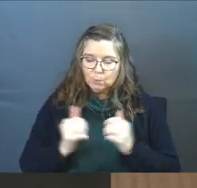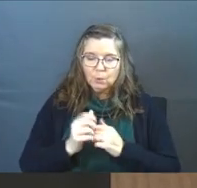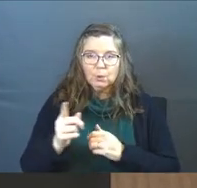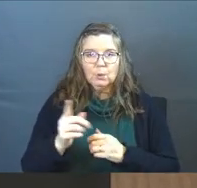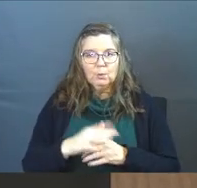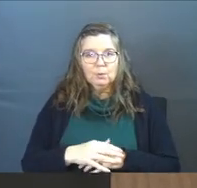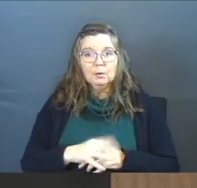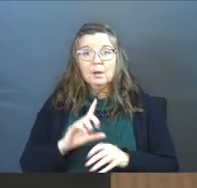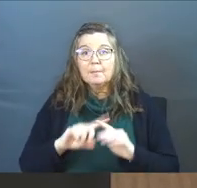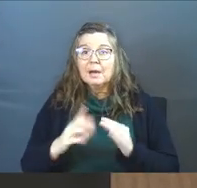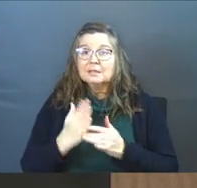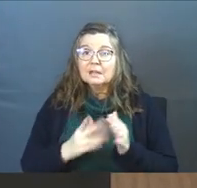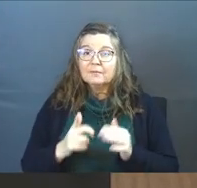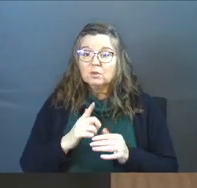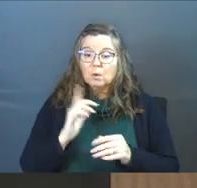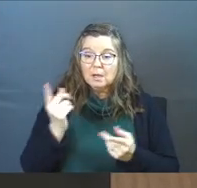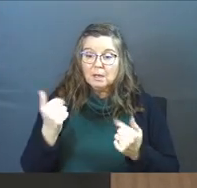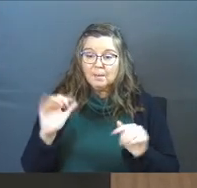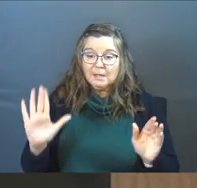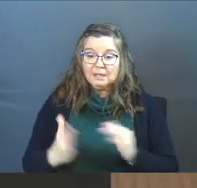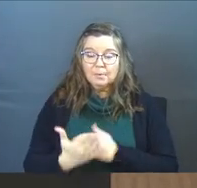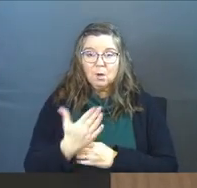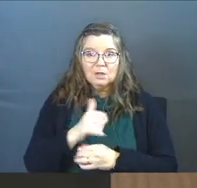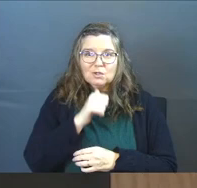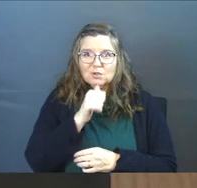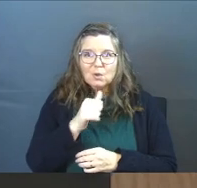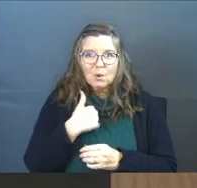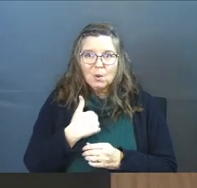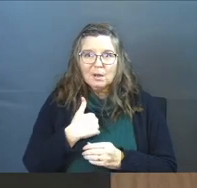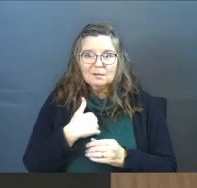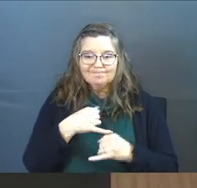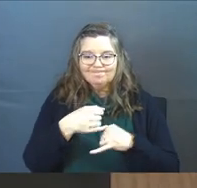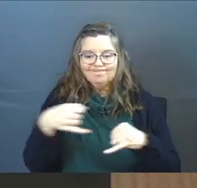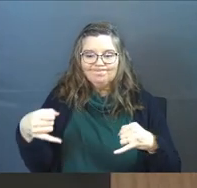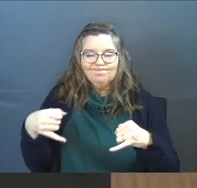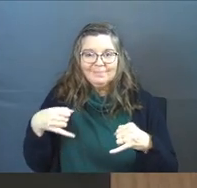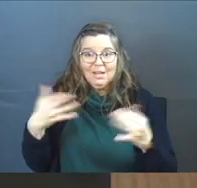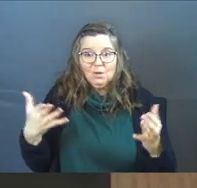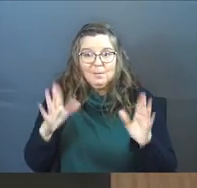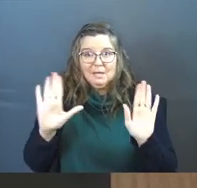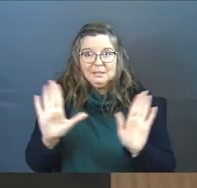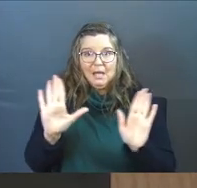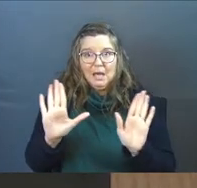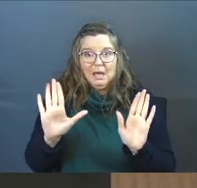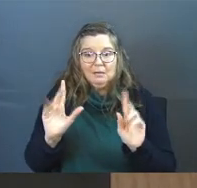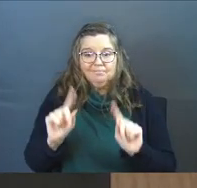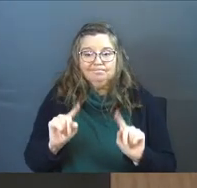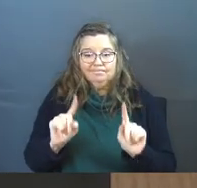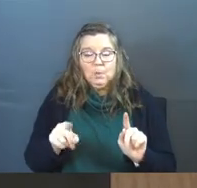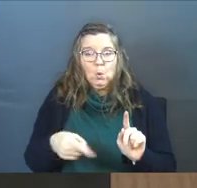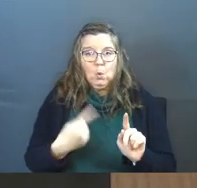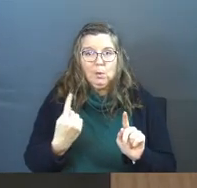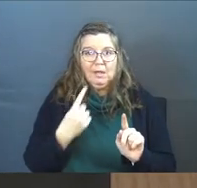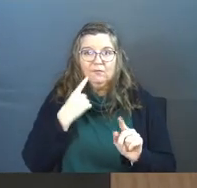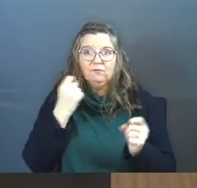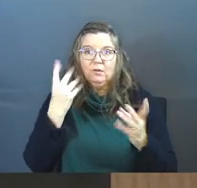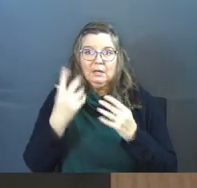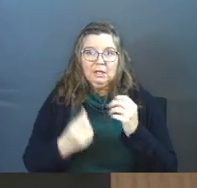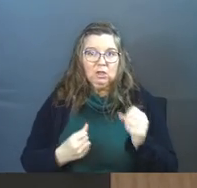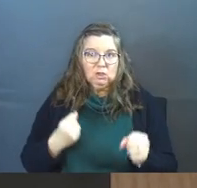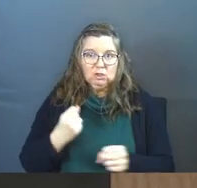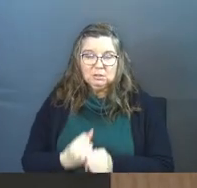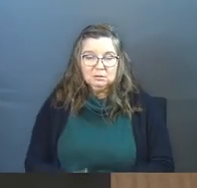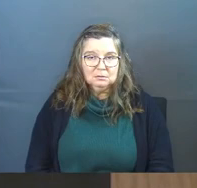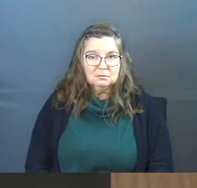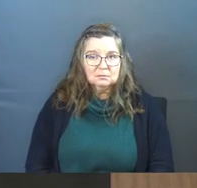with you. But some of you come on Sunday mornings, and you don't go any farther. And you've been here on Sunday mornings only for years.